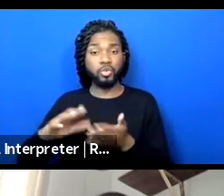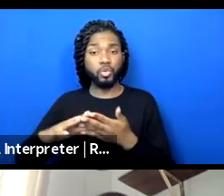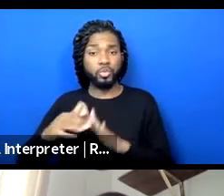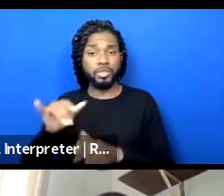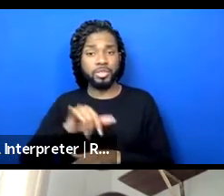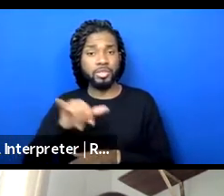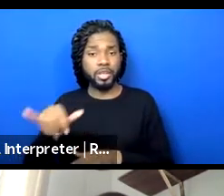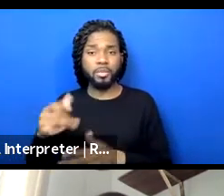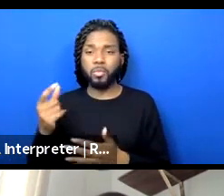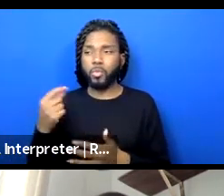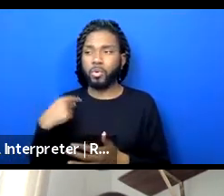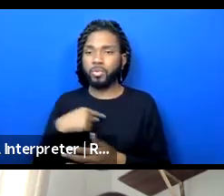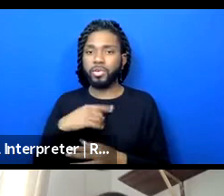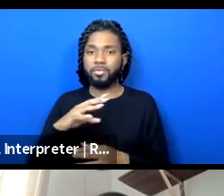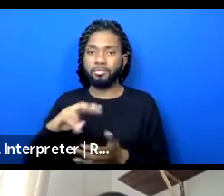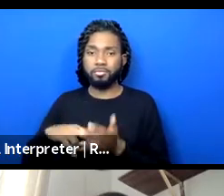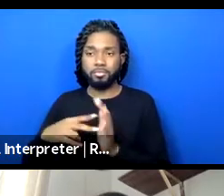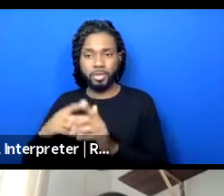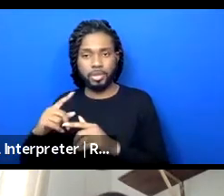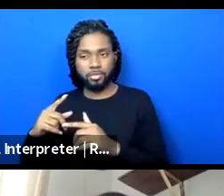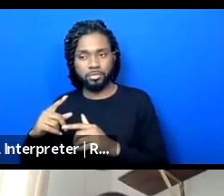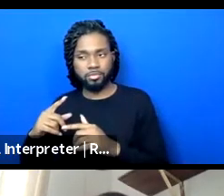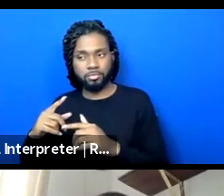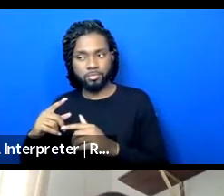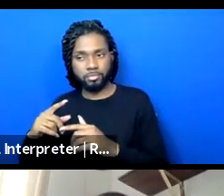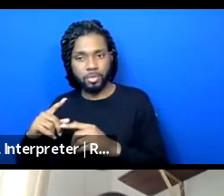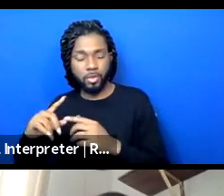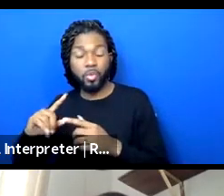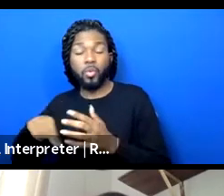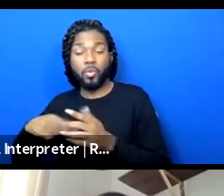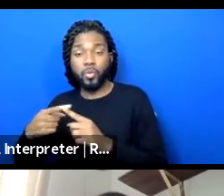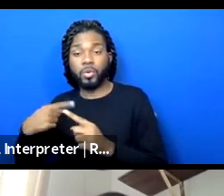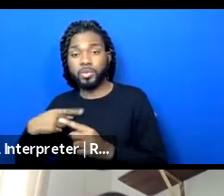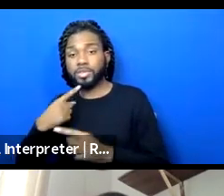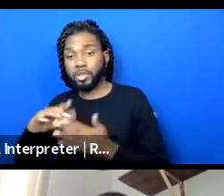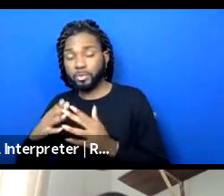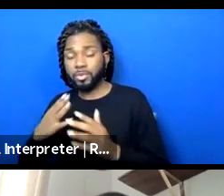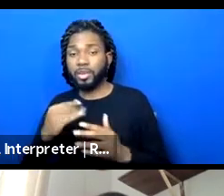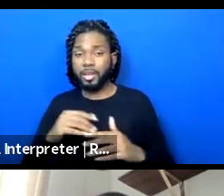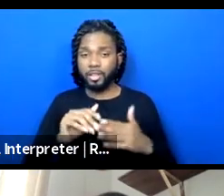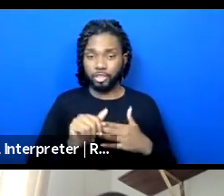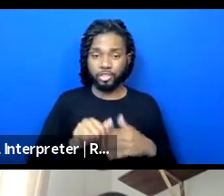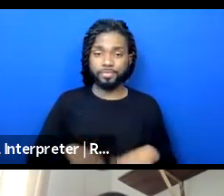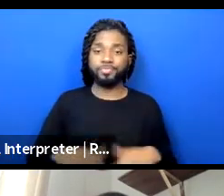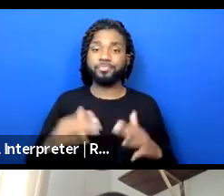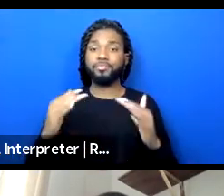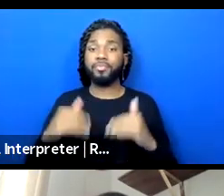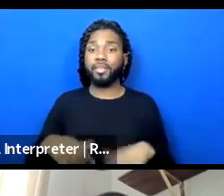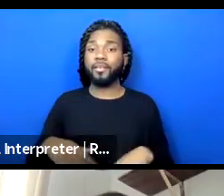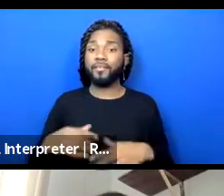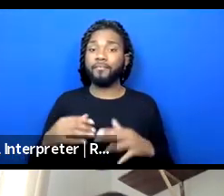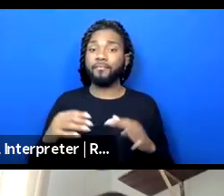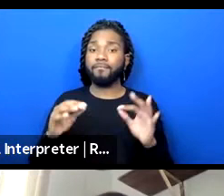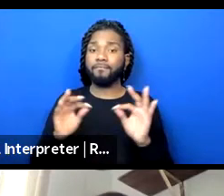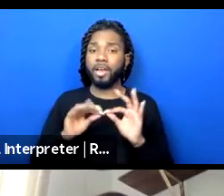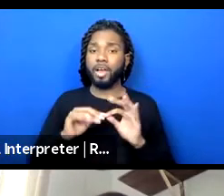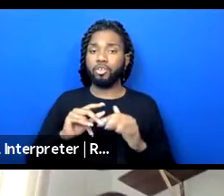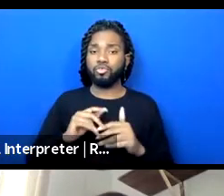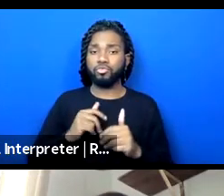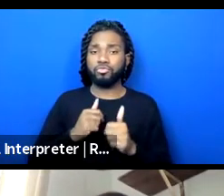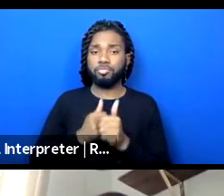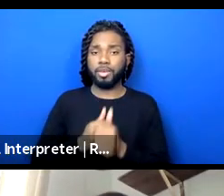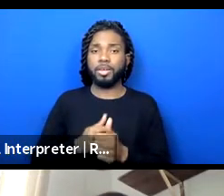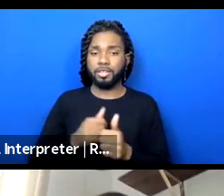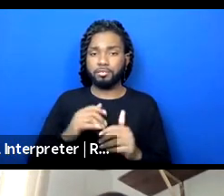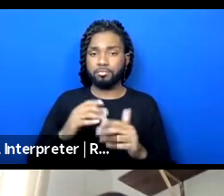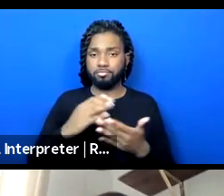do we really mean when we say leadership value based budgeting I think is incredible empowering